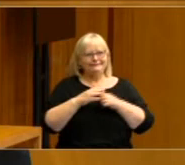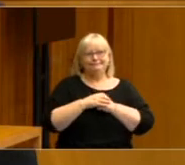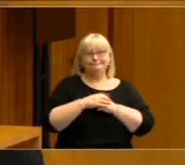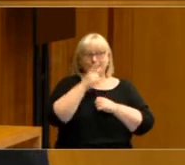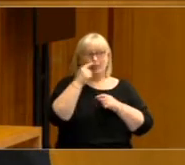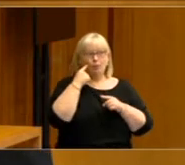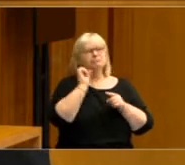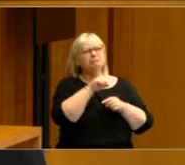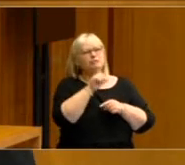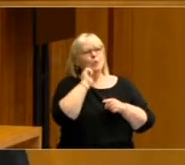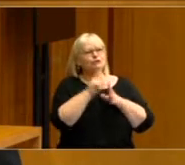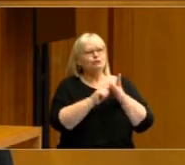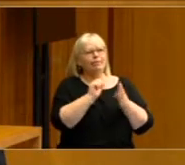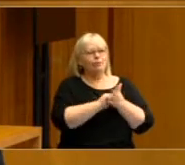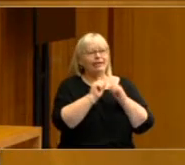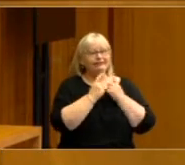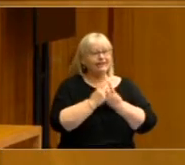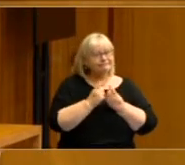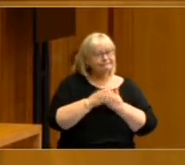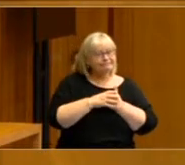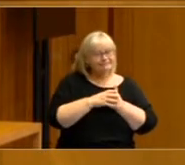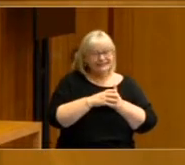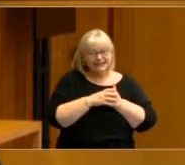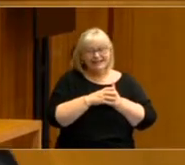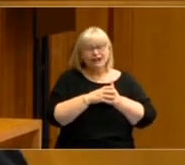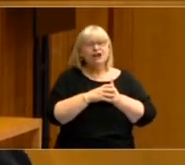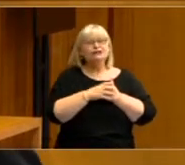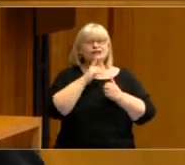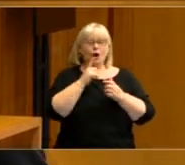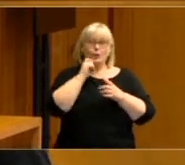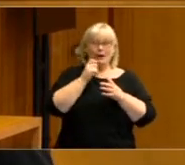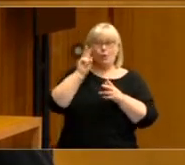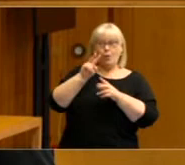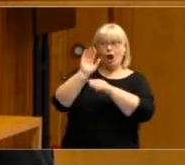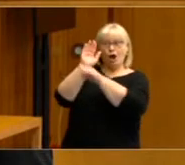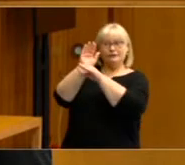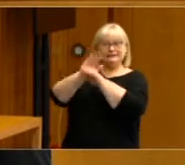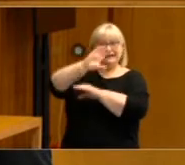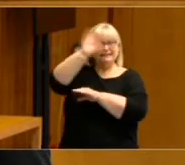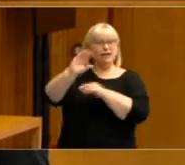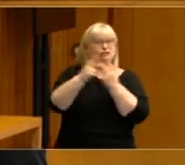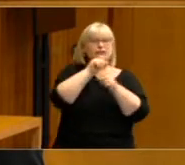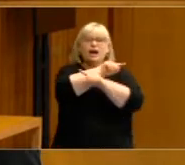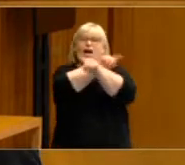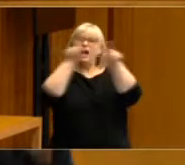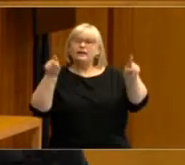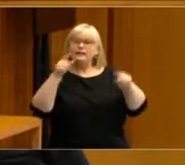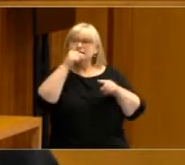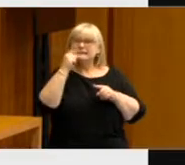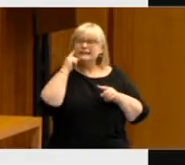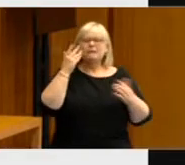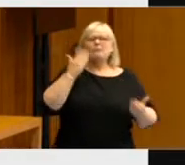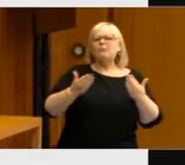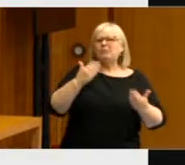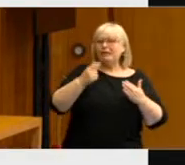And to place these results in international comparison, what we can see is that, so